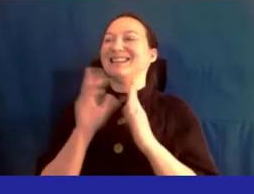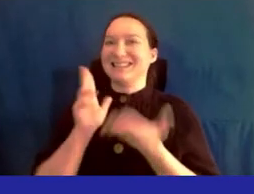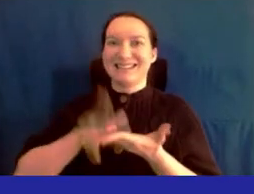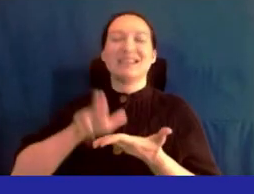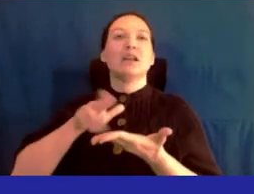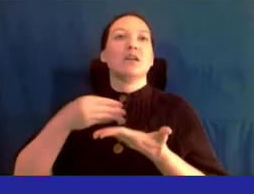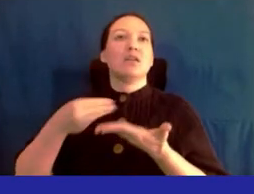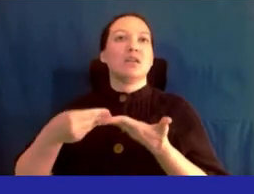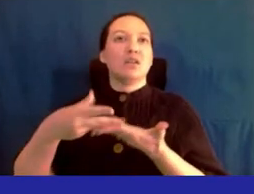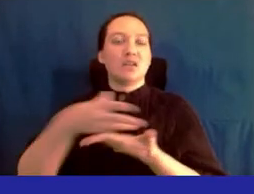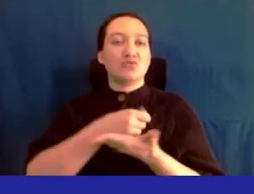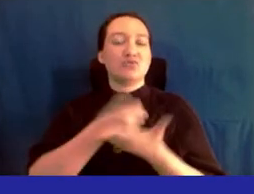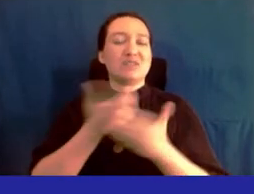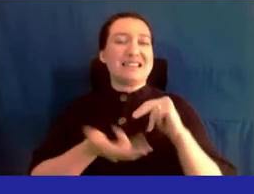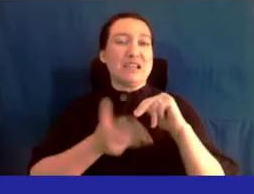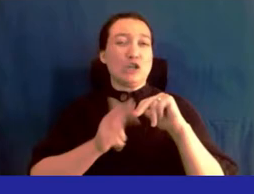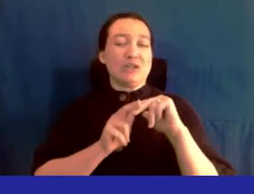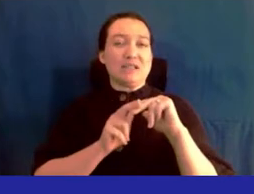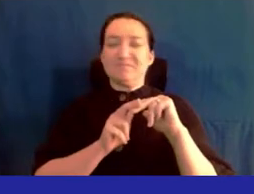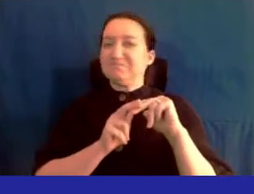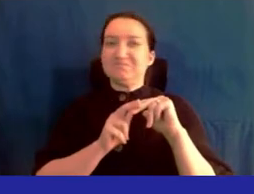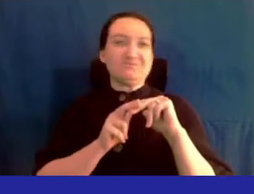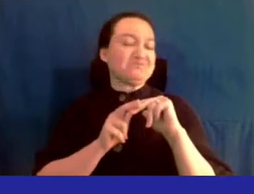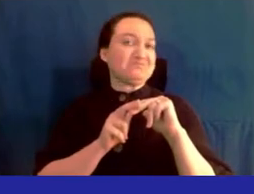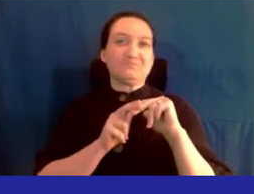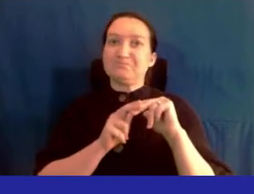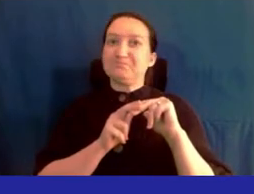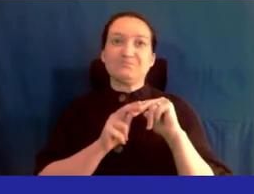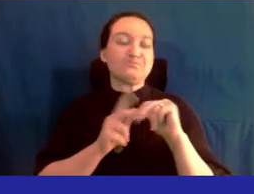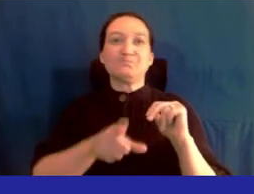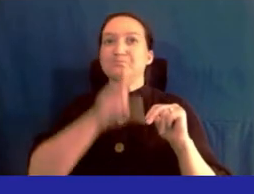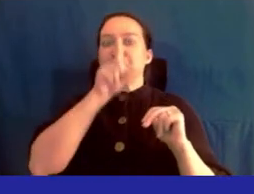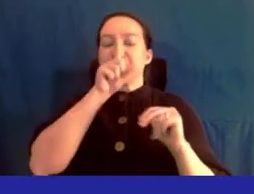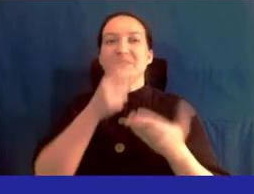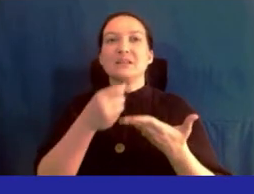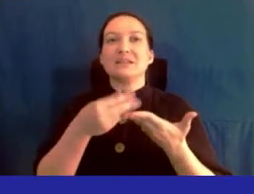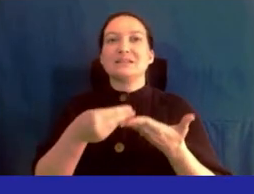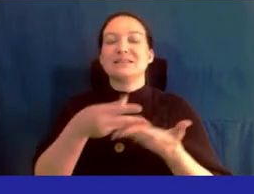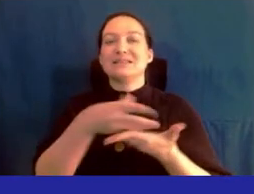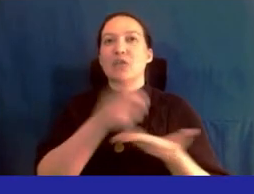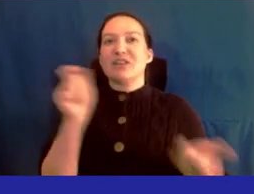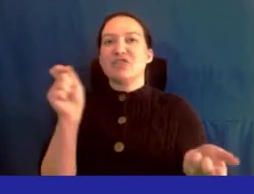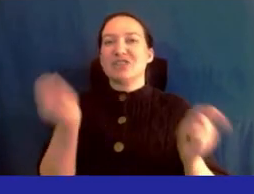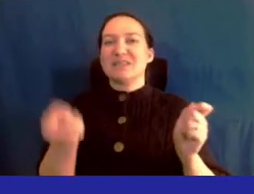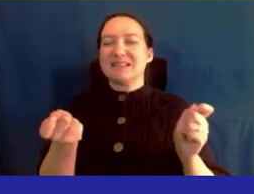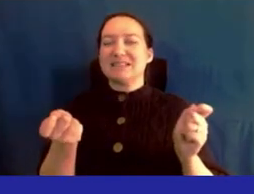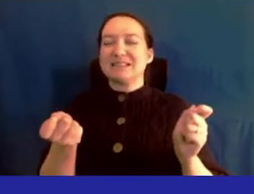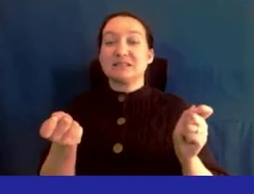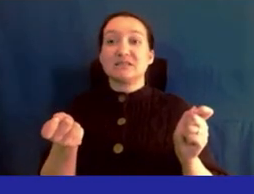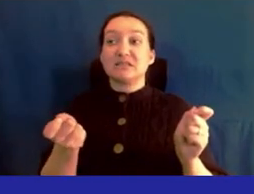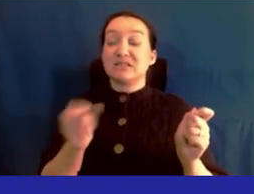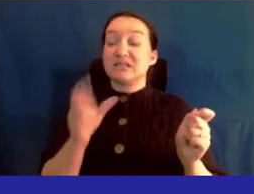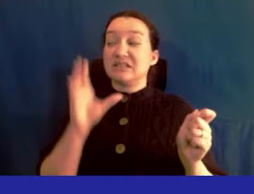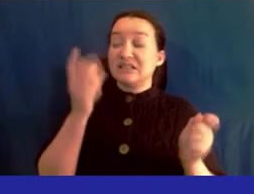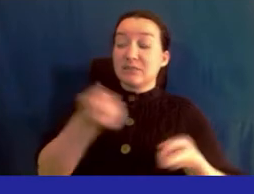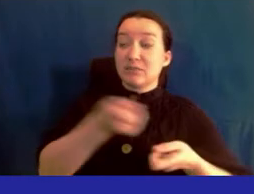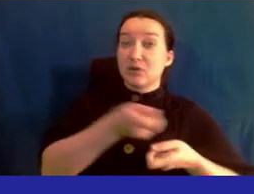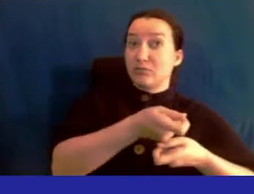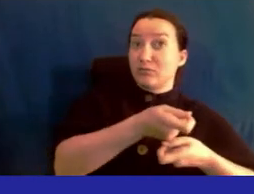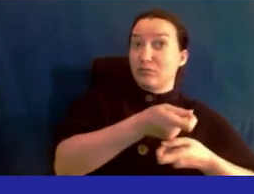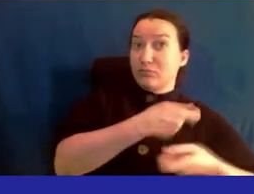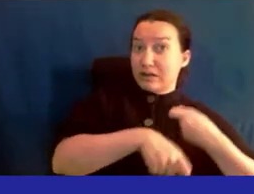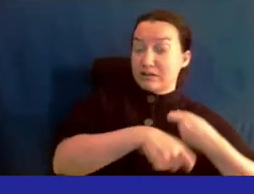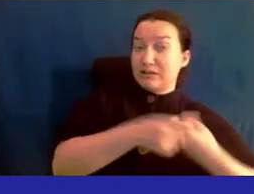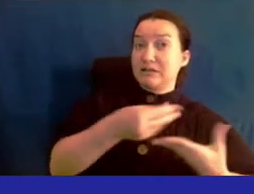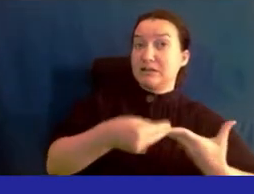the wage increase did not include that salary adjustment. So basically, in lieu of a